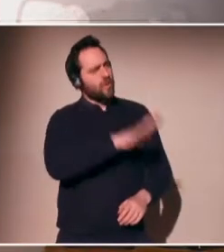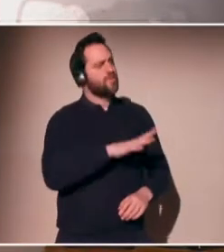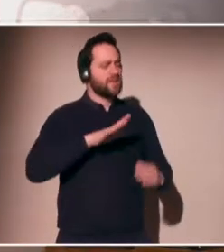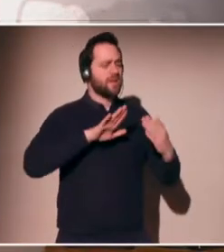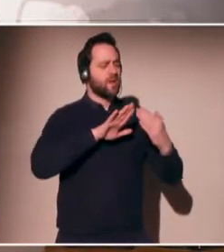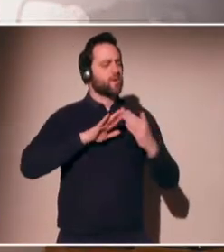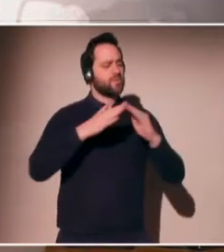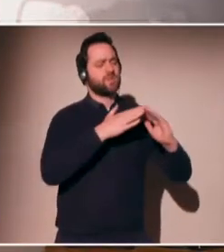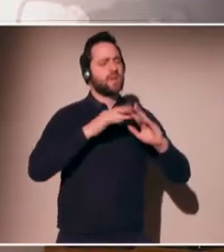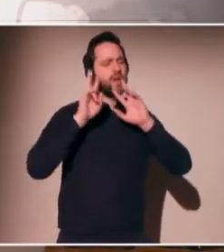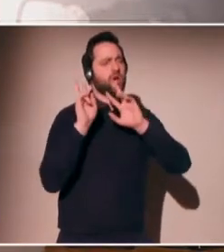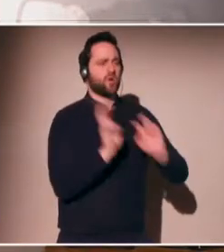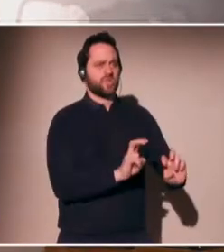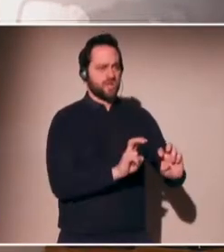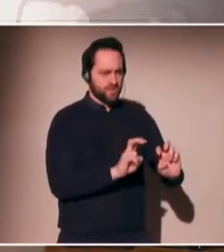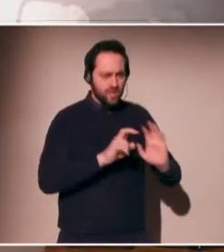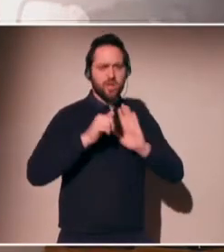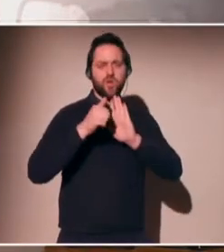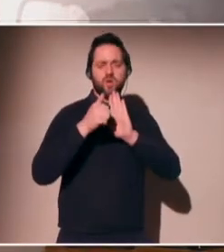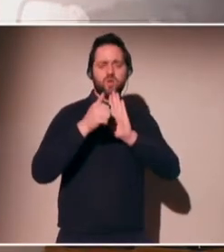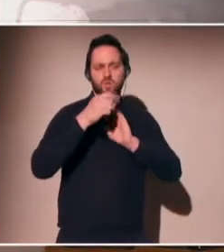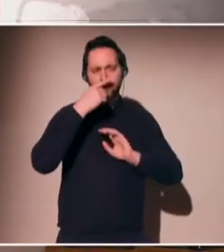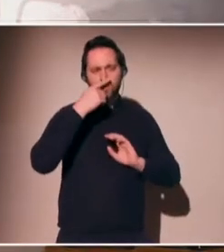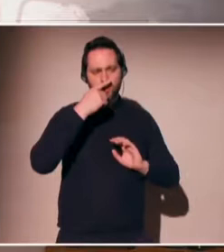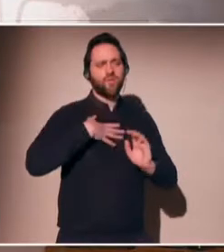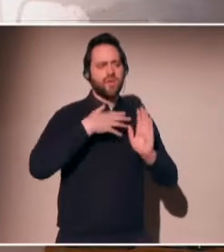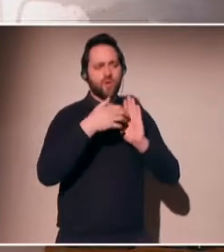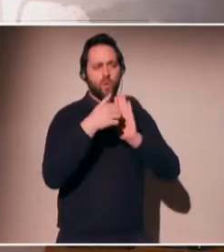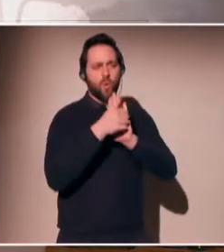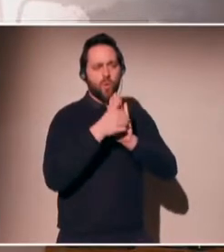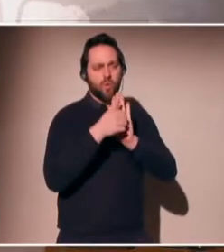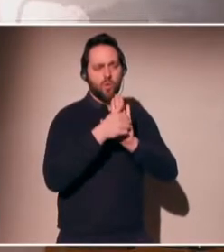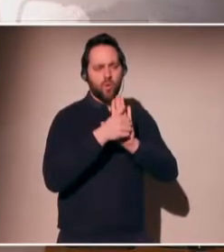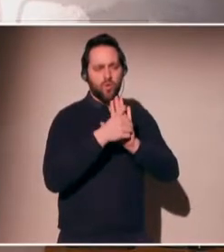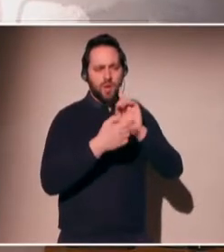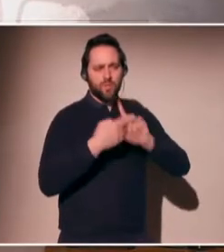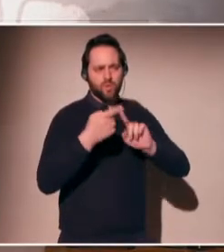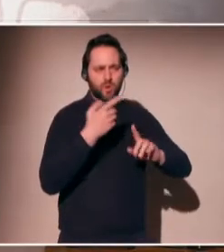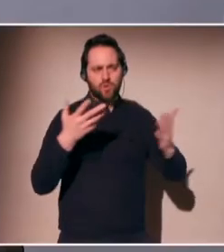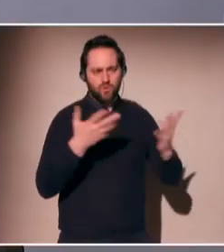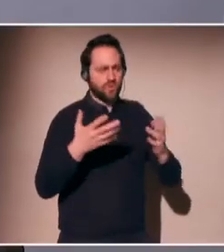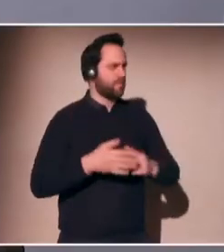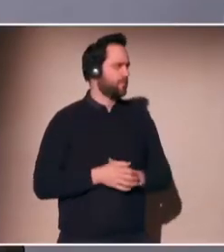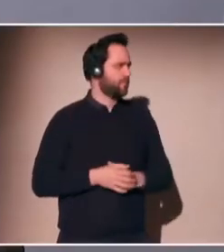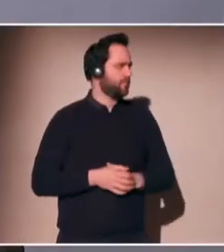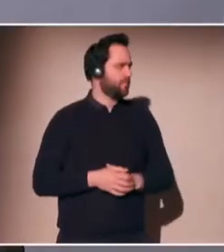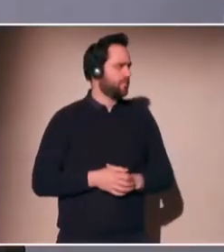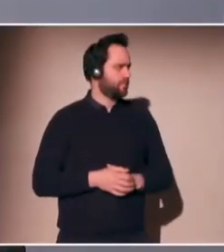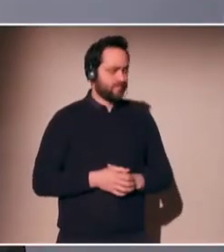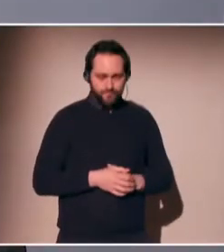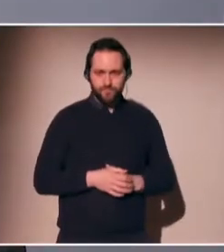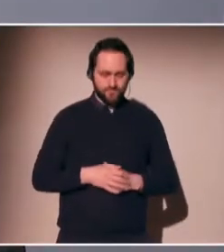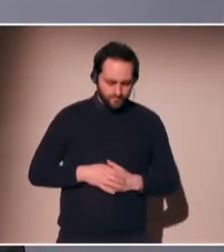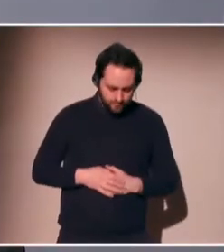transparency of algorithms? Well, I mean, first of all, how do you know about